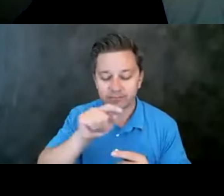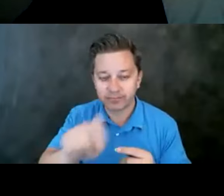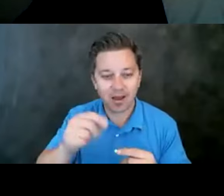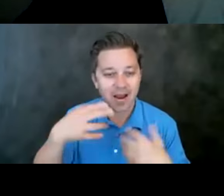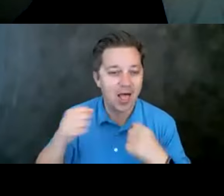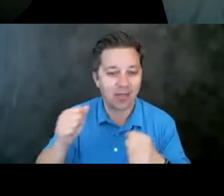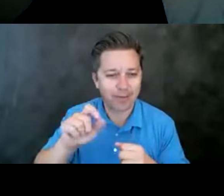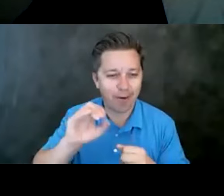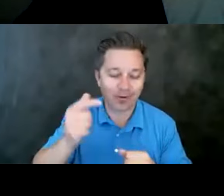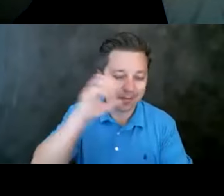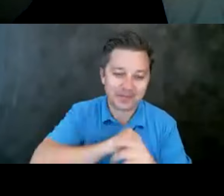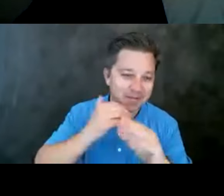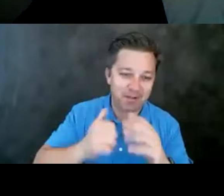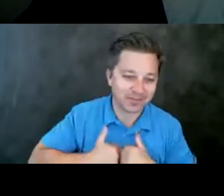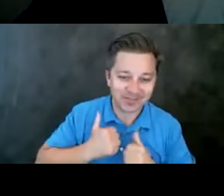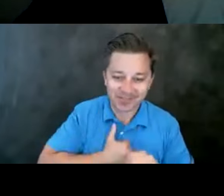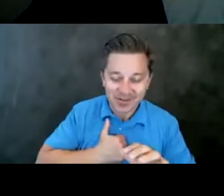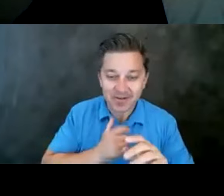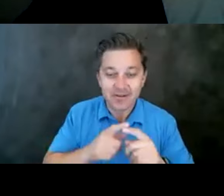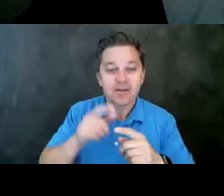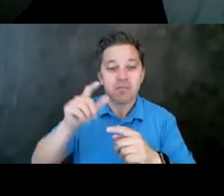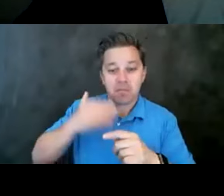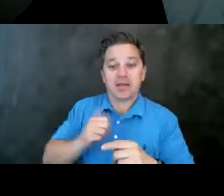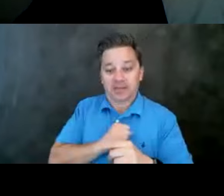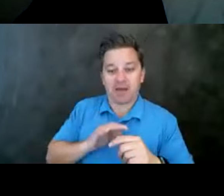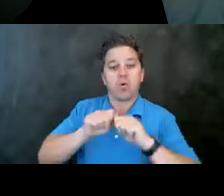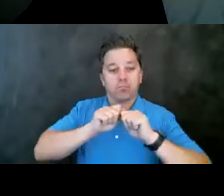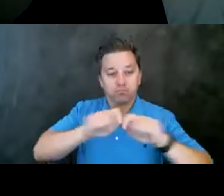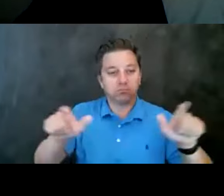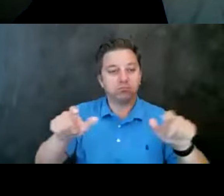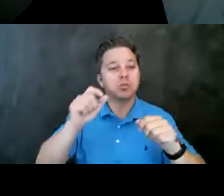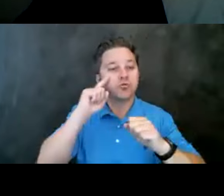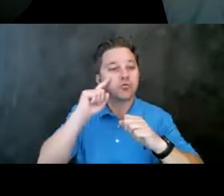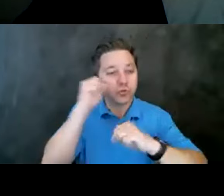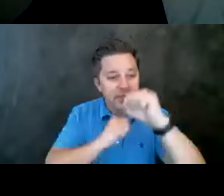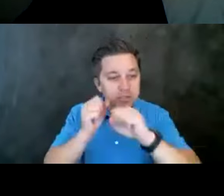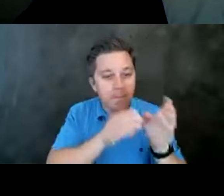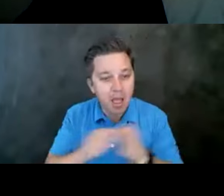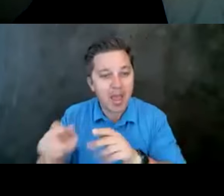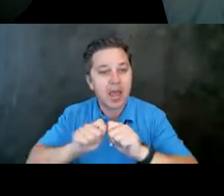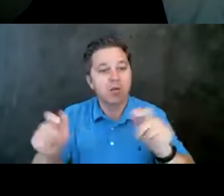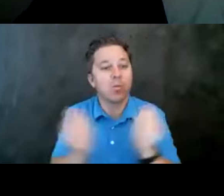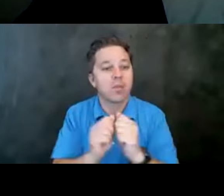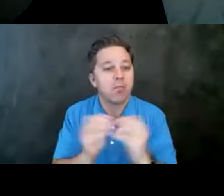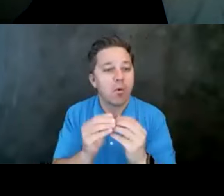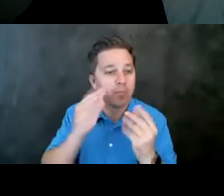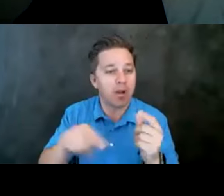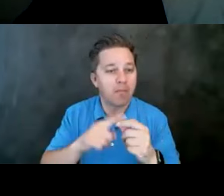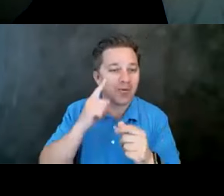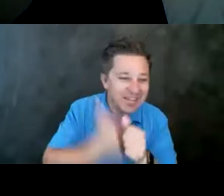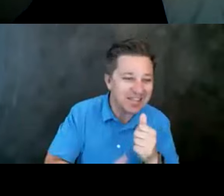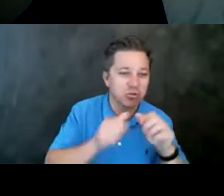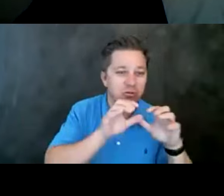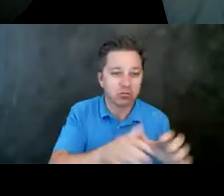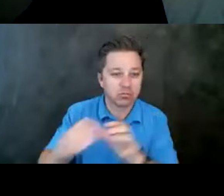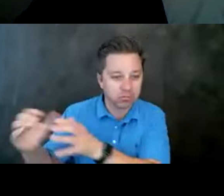then my staff will send out to you our strategic plan. If you don't already have that along with more information about each subcommittee, their calendar